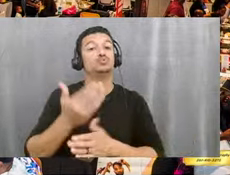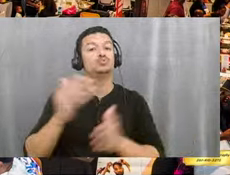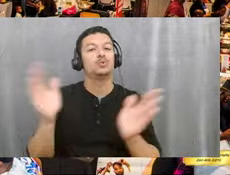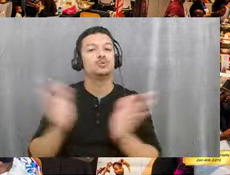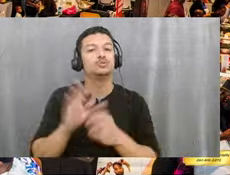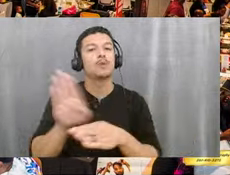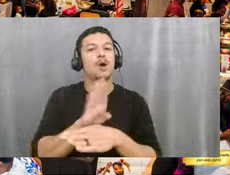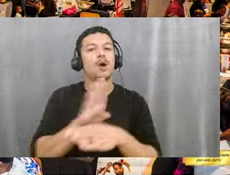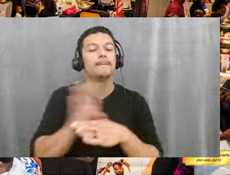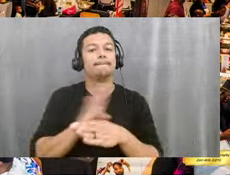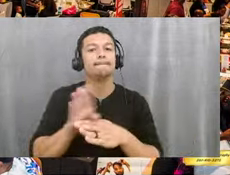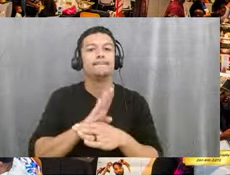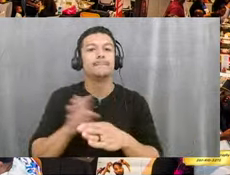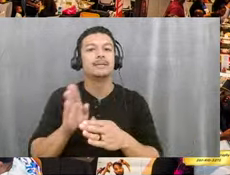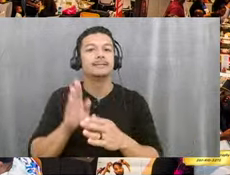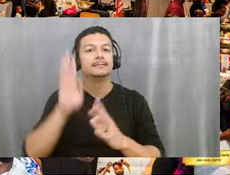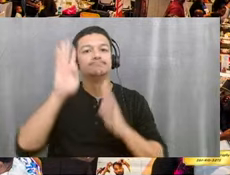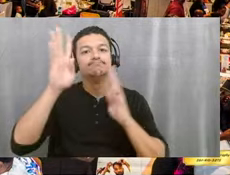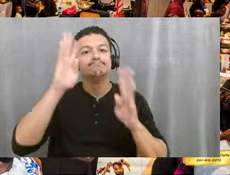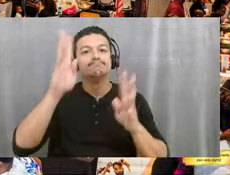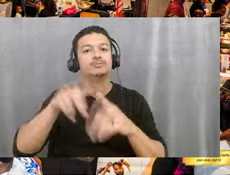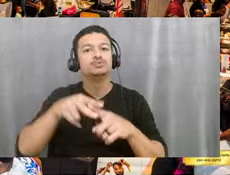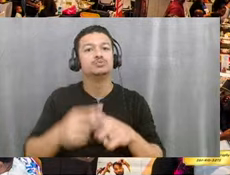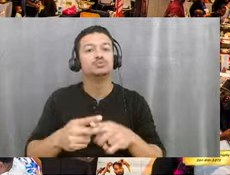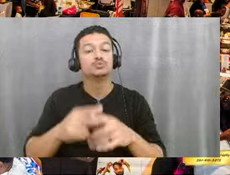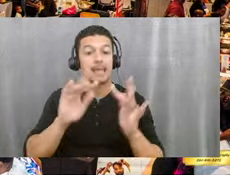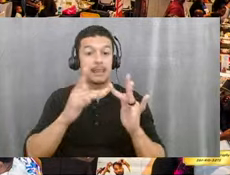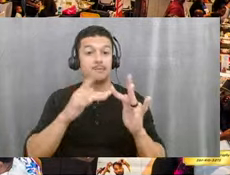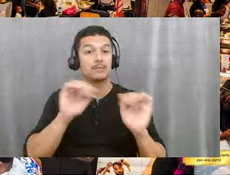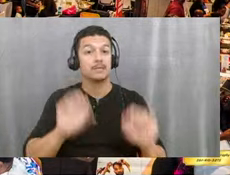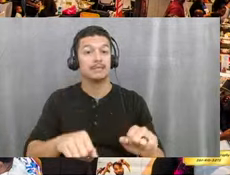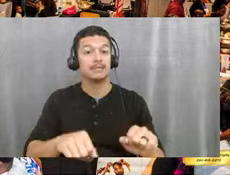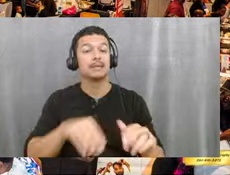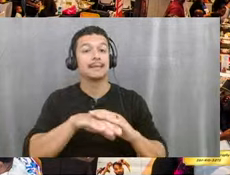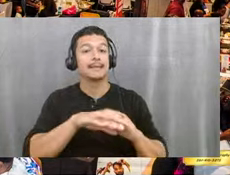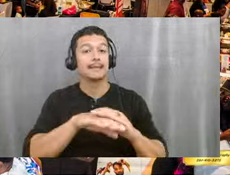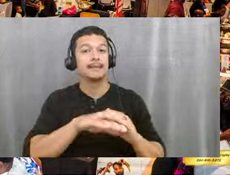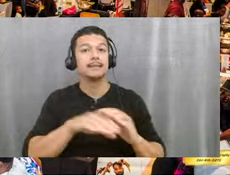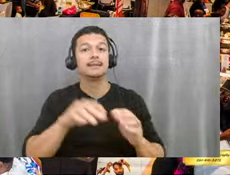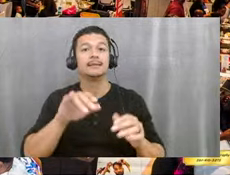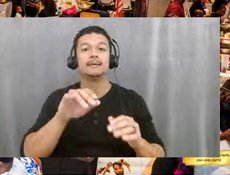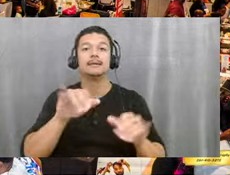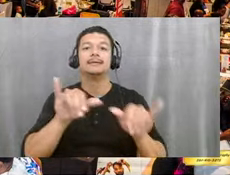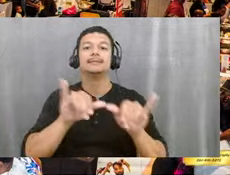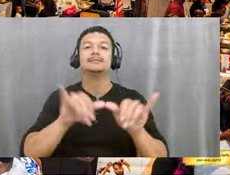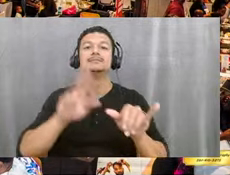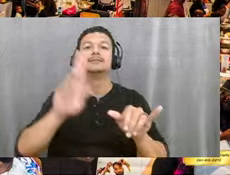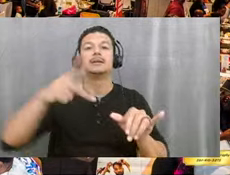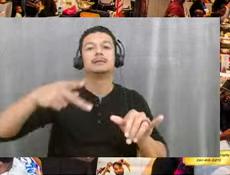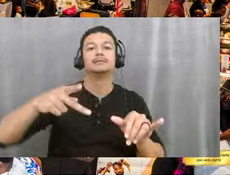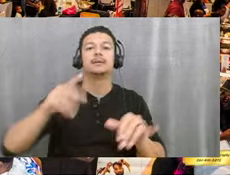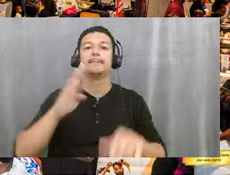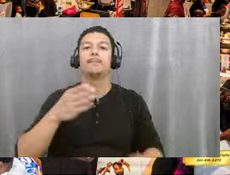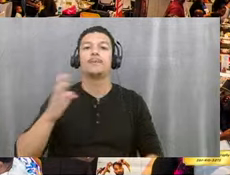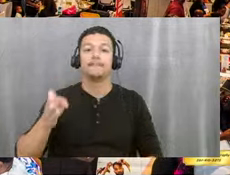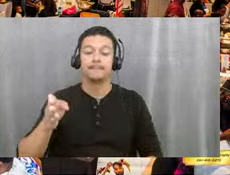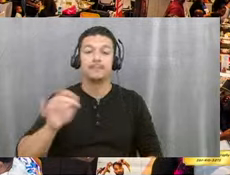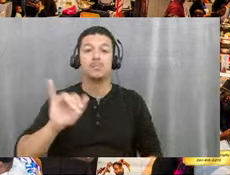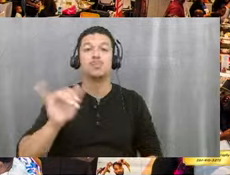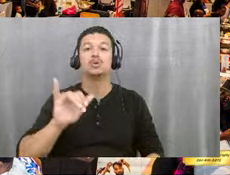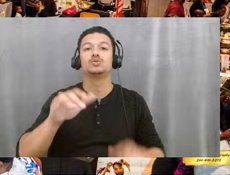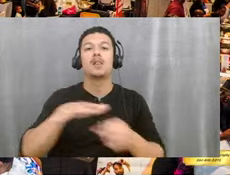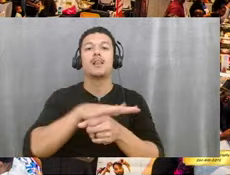they're both accessible on the website. They're called size up Boynton and local Intel. We hosted the first